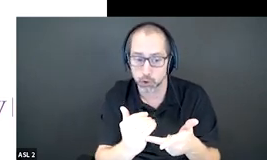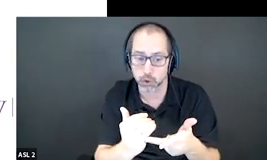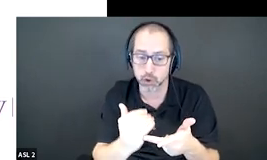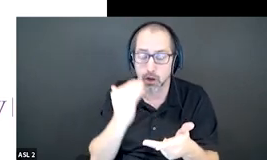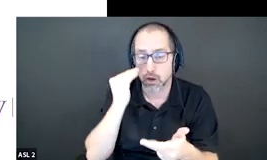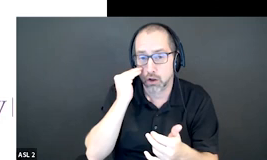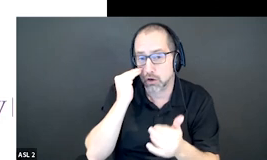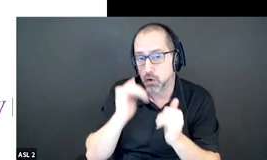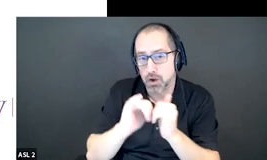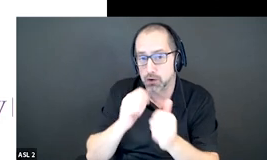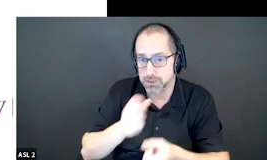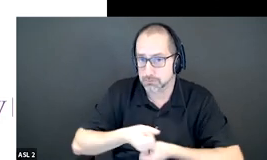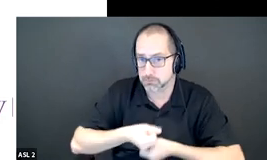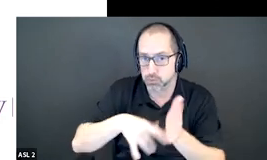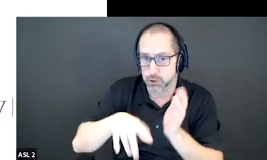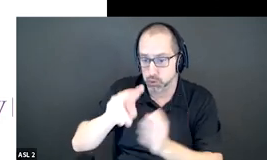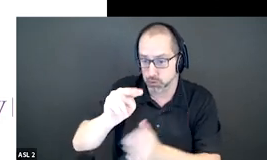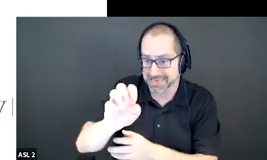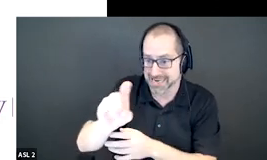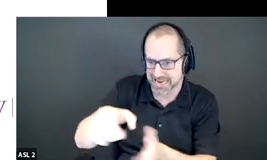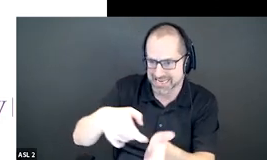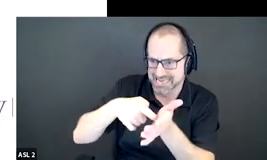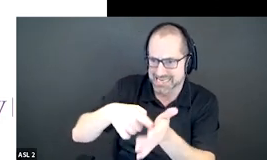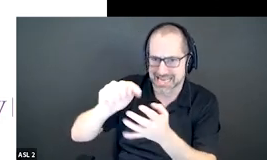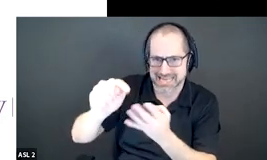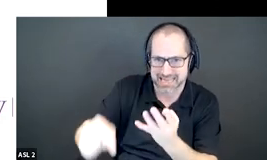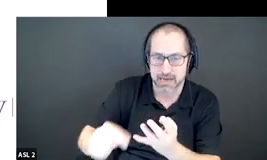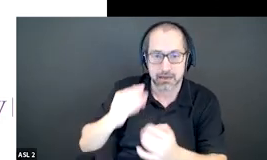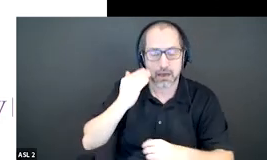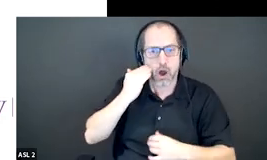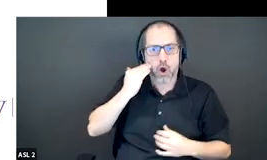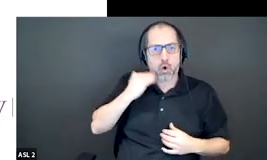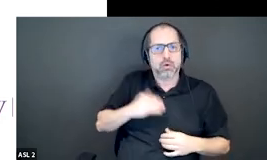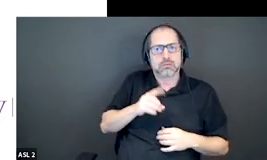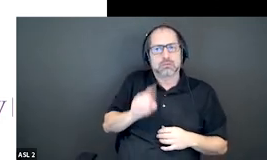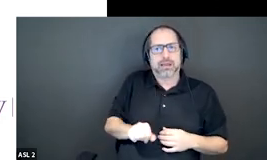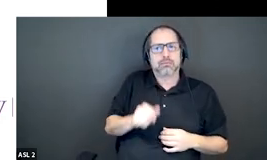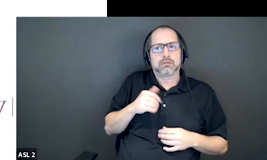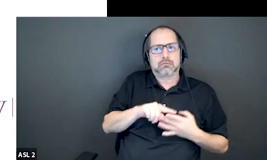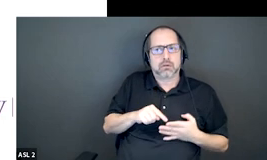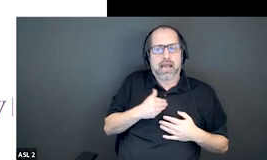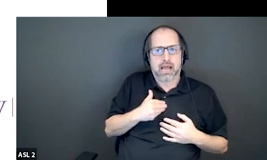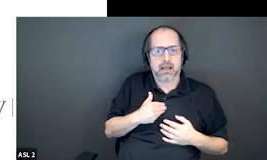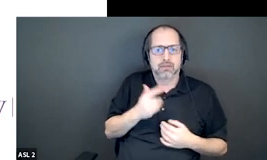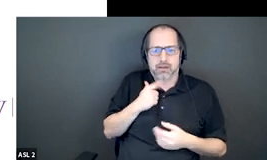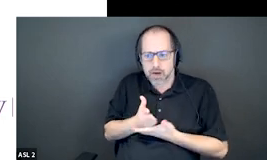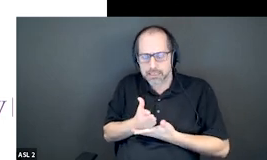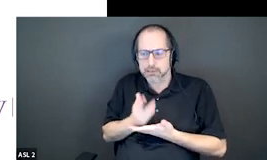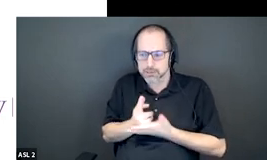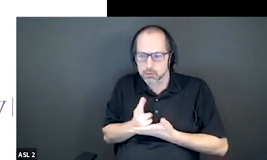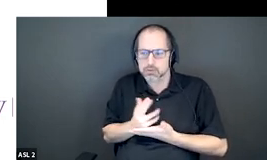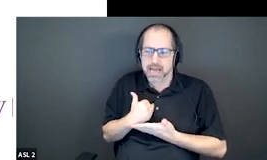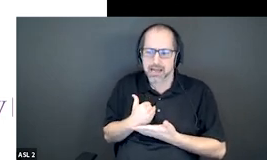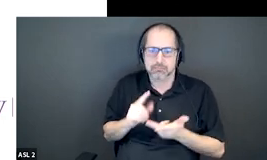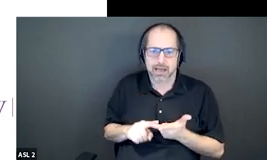express what you need because yes you may know that you have a disability you may know that you have rights and resources but if you don't know